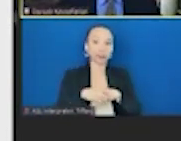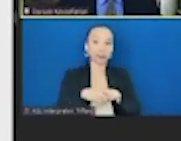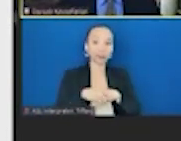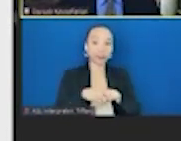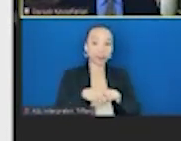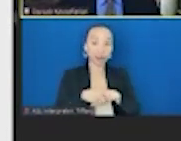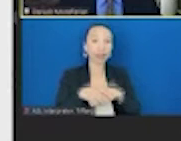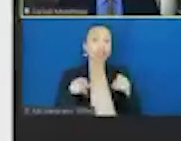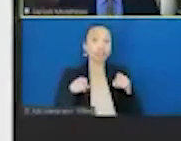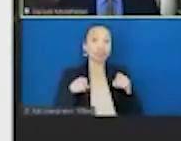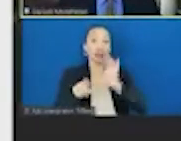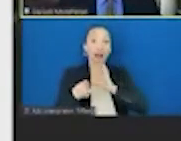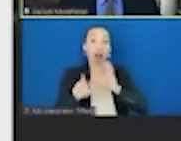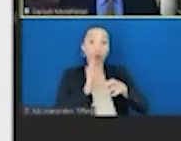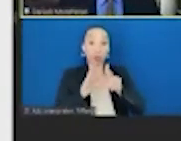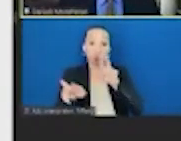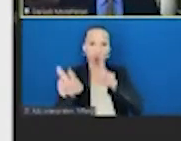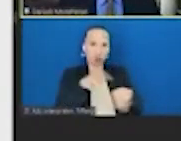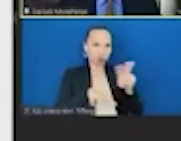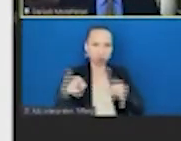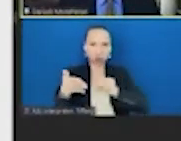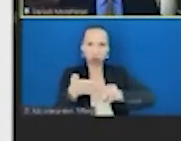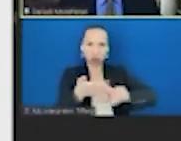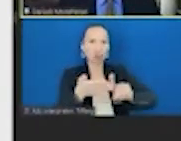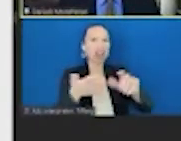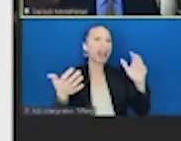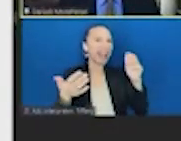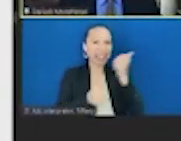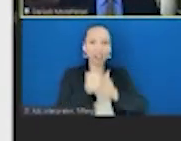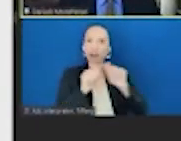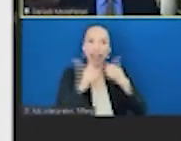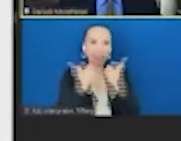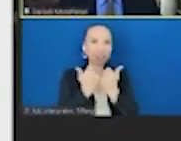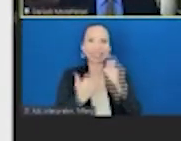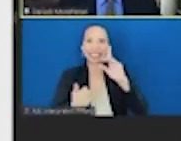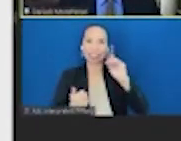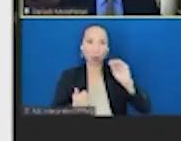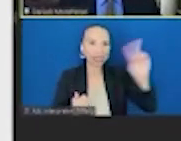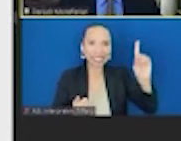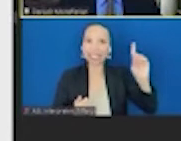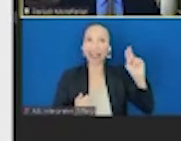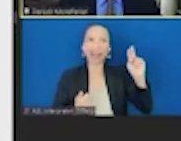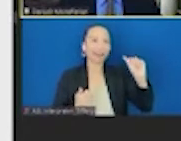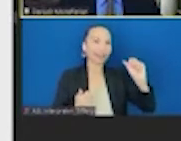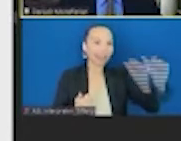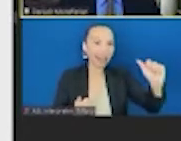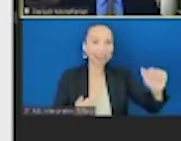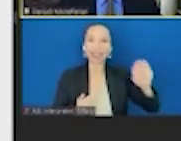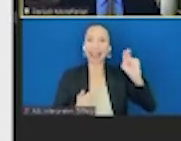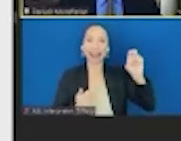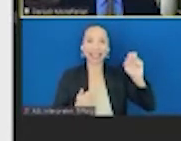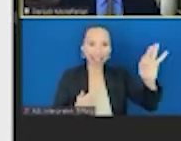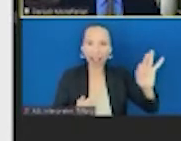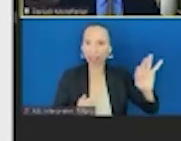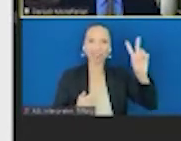our review, we found that almost every agency, including the Department of Defense, including NASA, including the National Science Foundation, including the